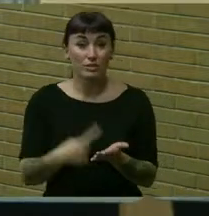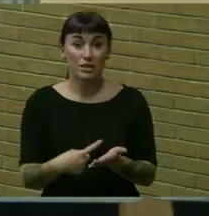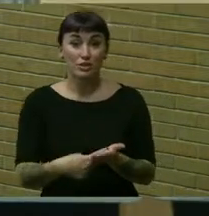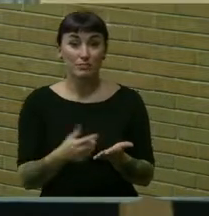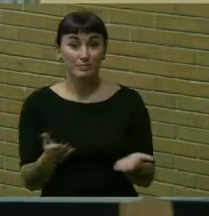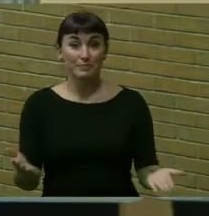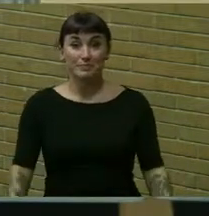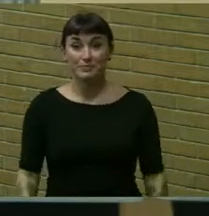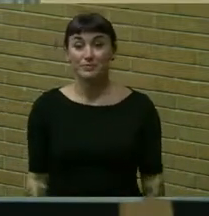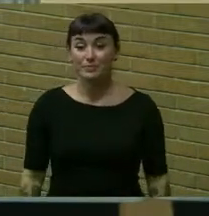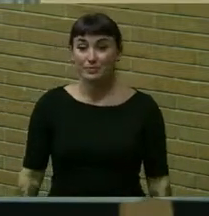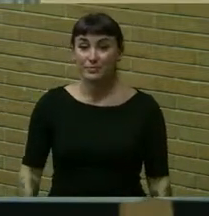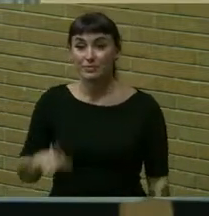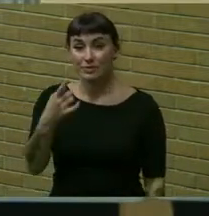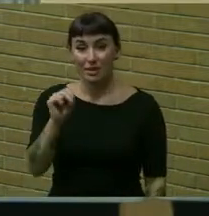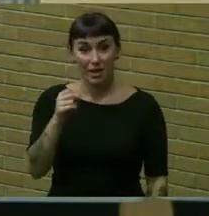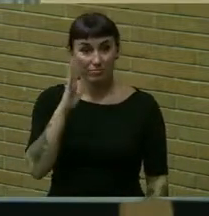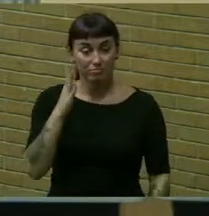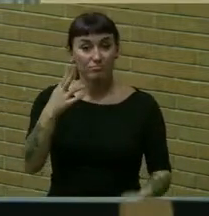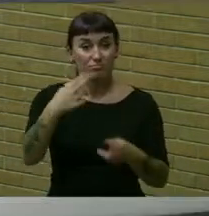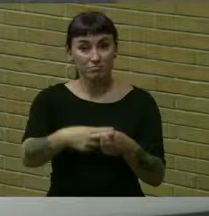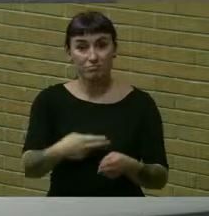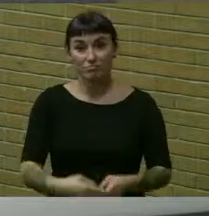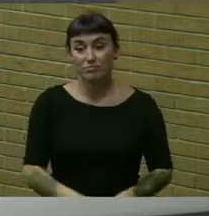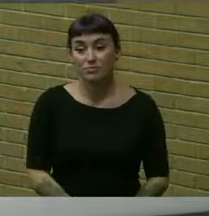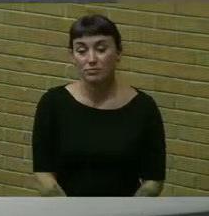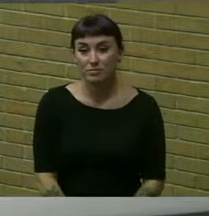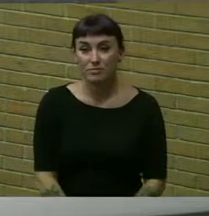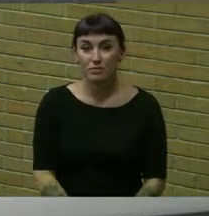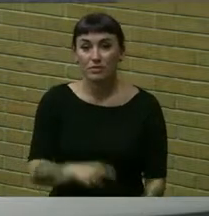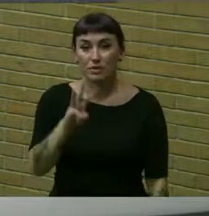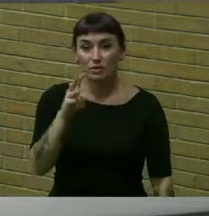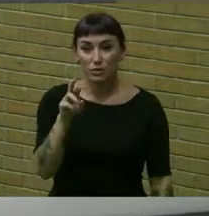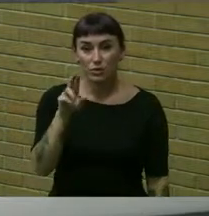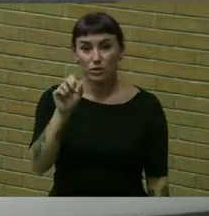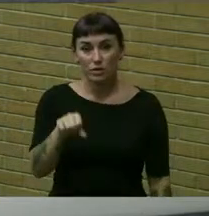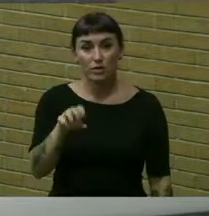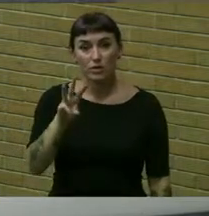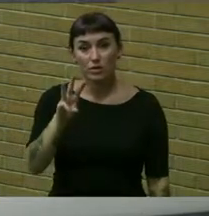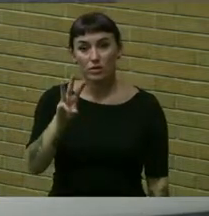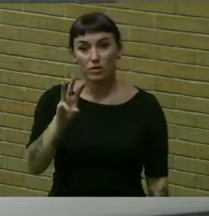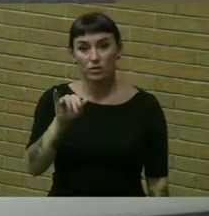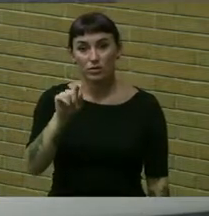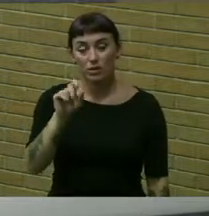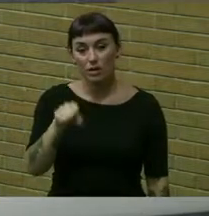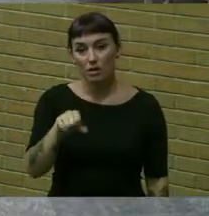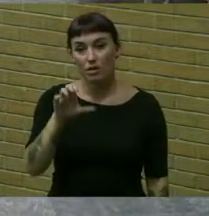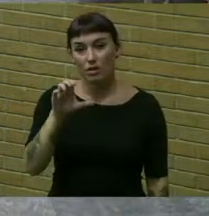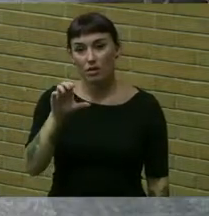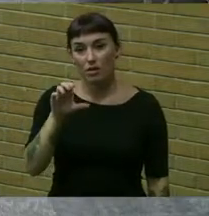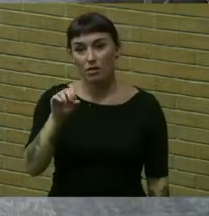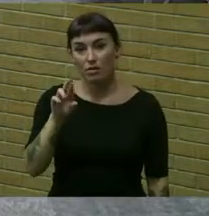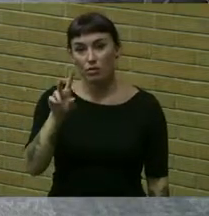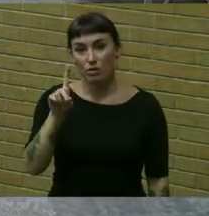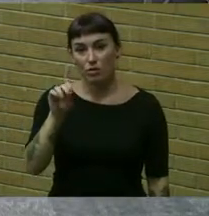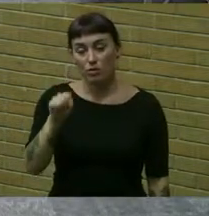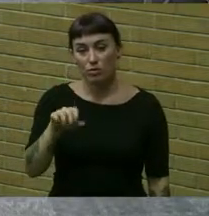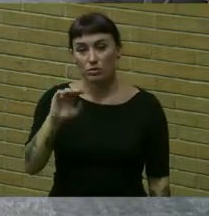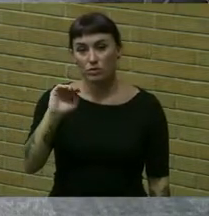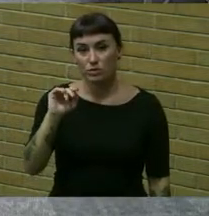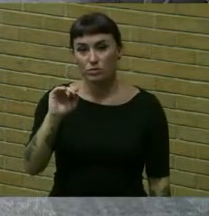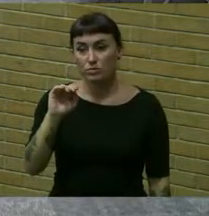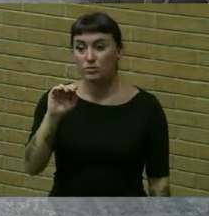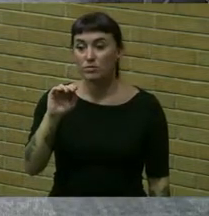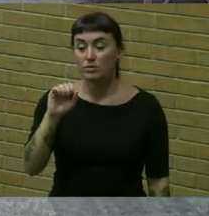um none dan please call the roll council member werner aye council member wilk aye council member corrado aye